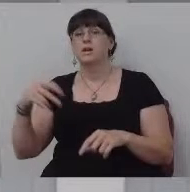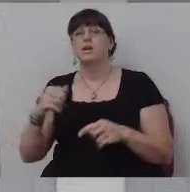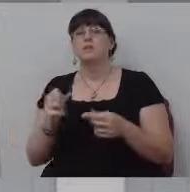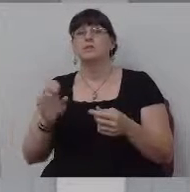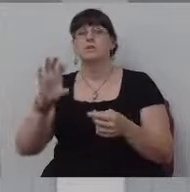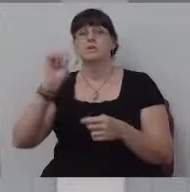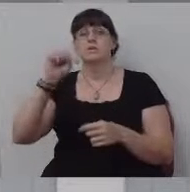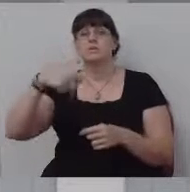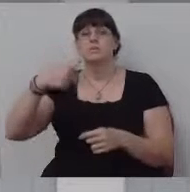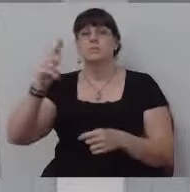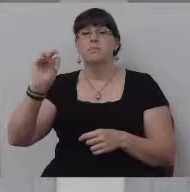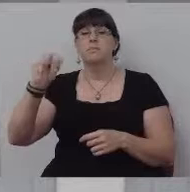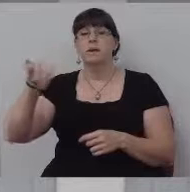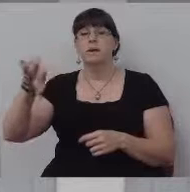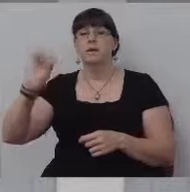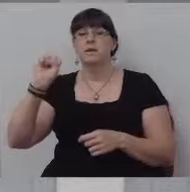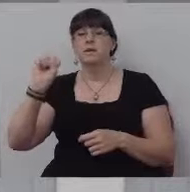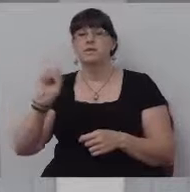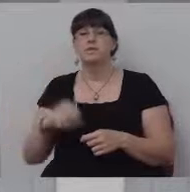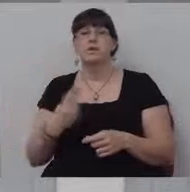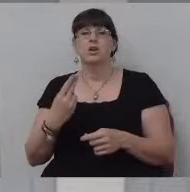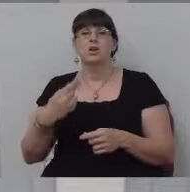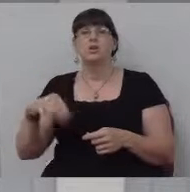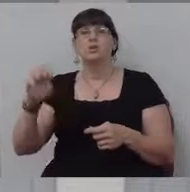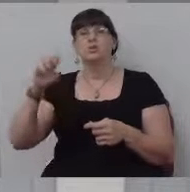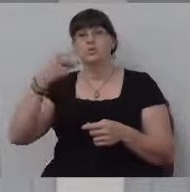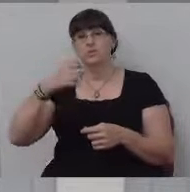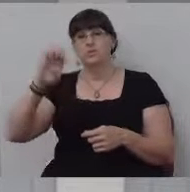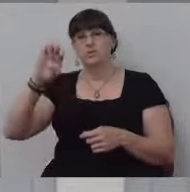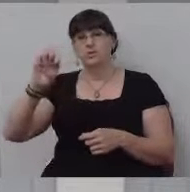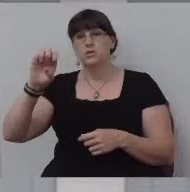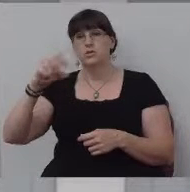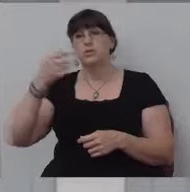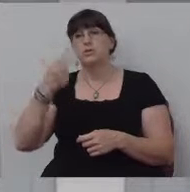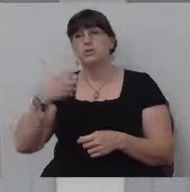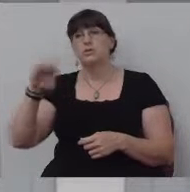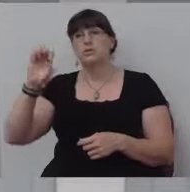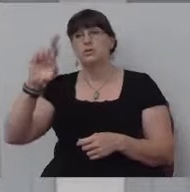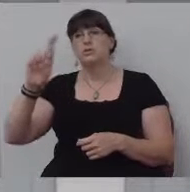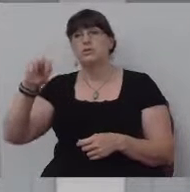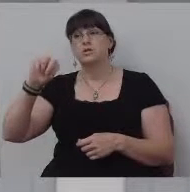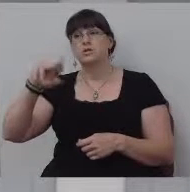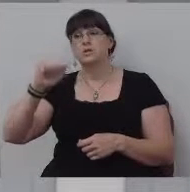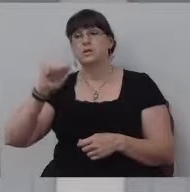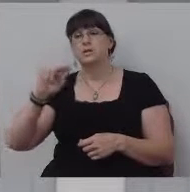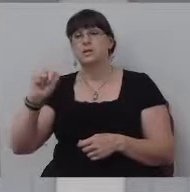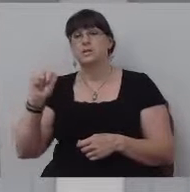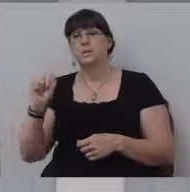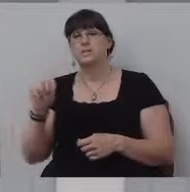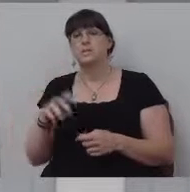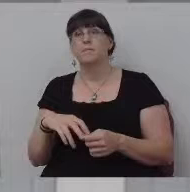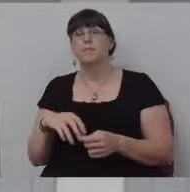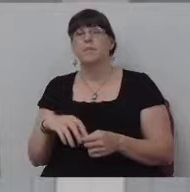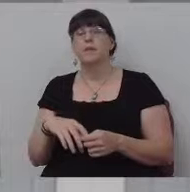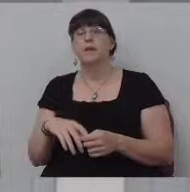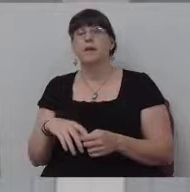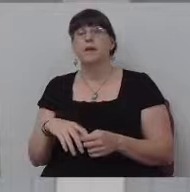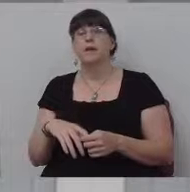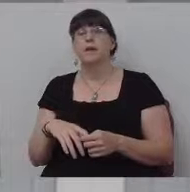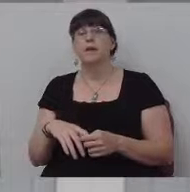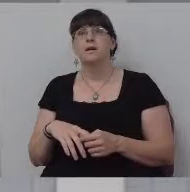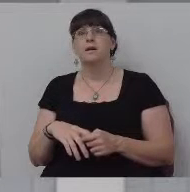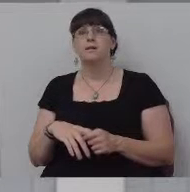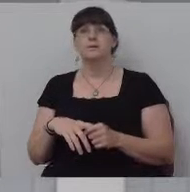Spanish, uh, from Greek to German. And they're using, they've also got at their possession some, um, some, some